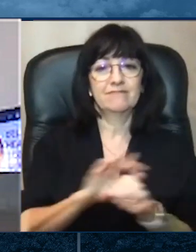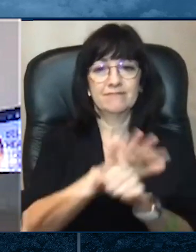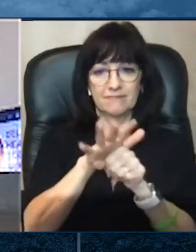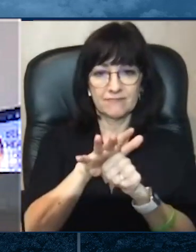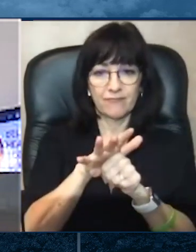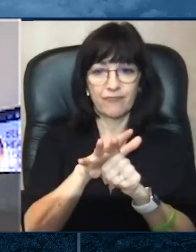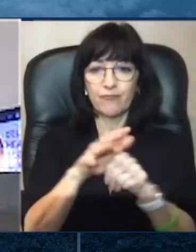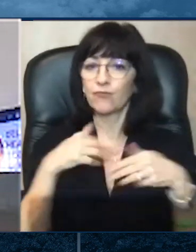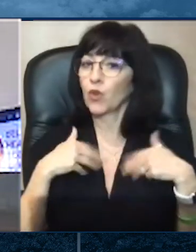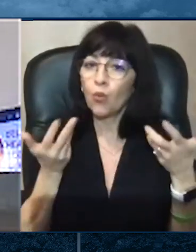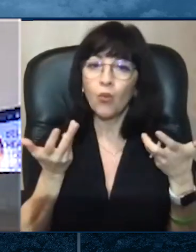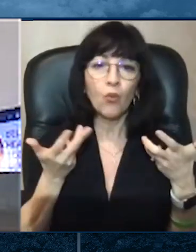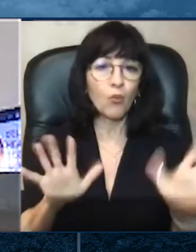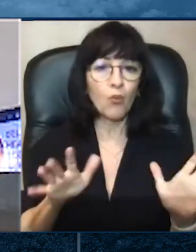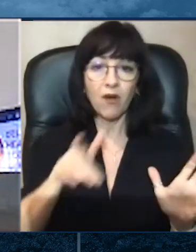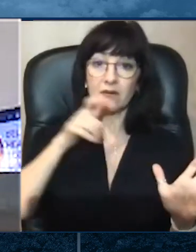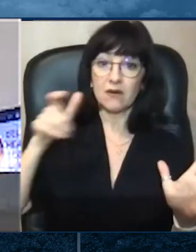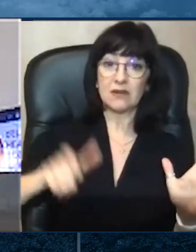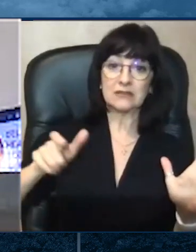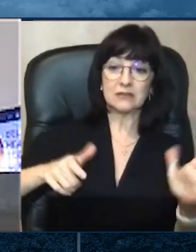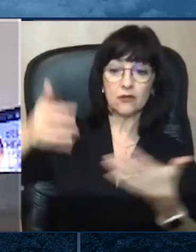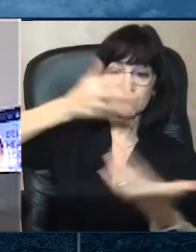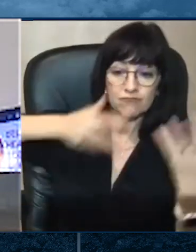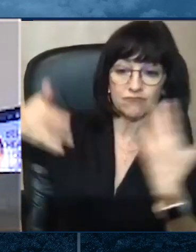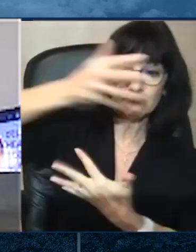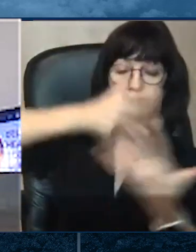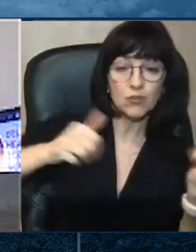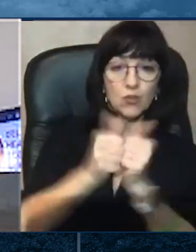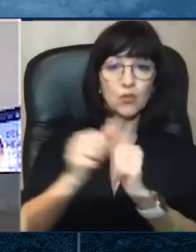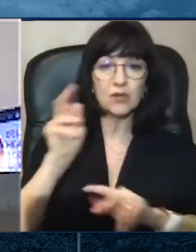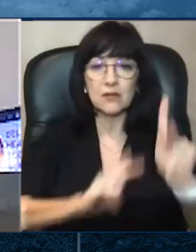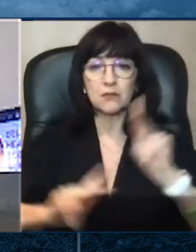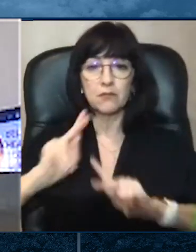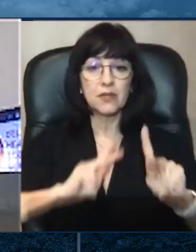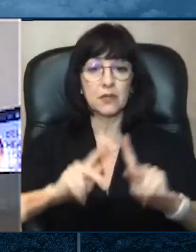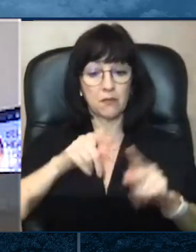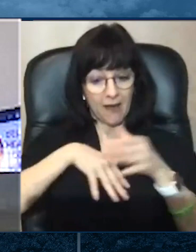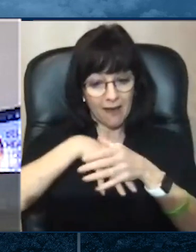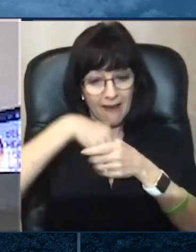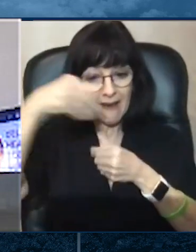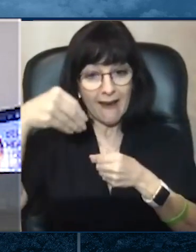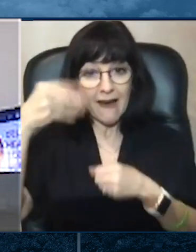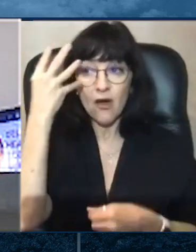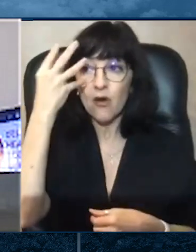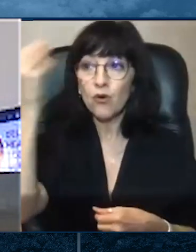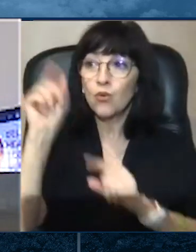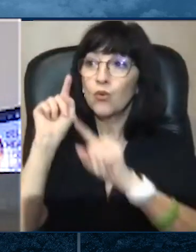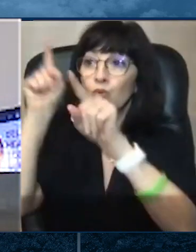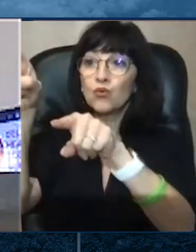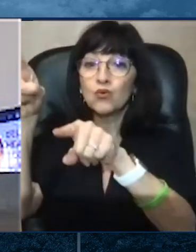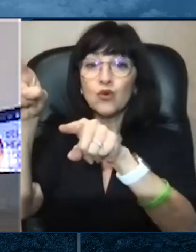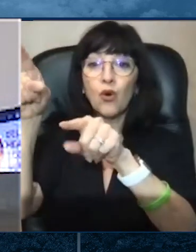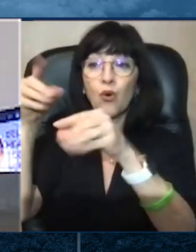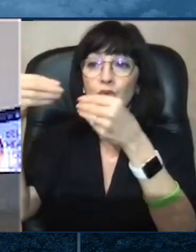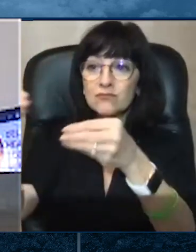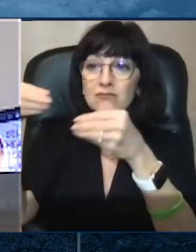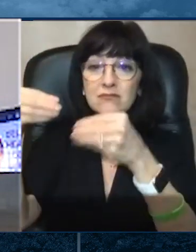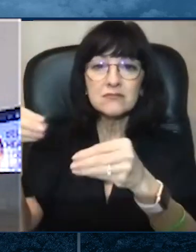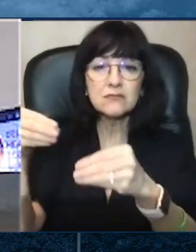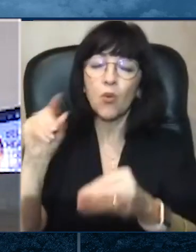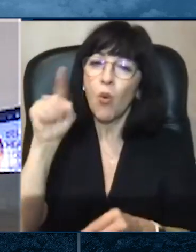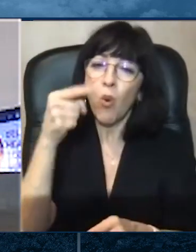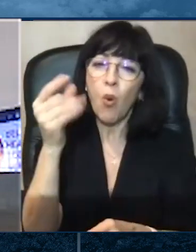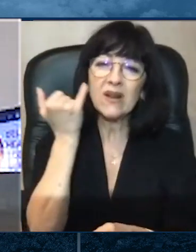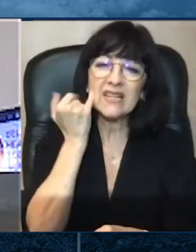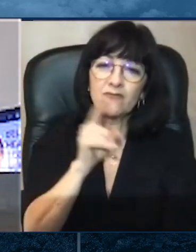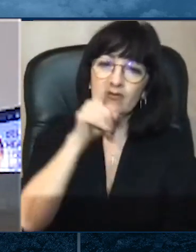continue to practice social distancing, go out for essential groceries or prescriptions only as needed, and go